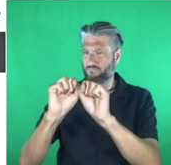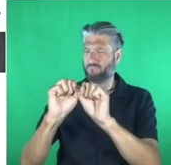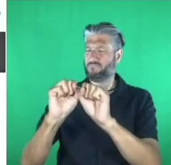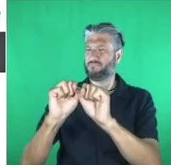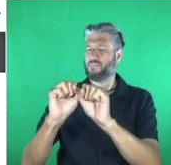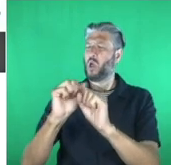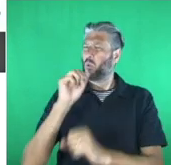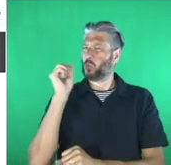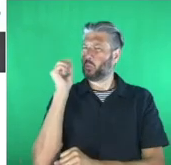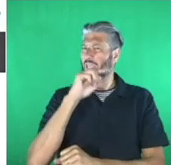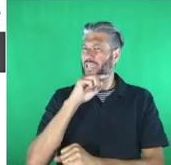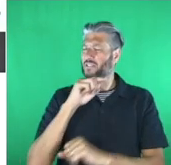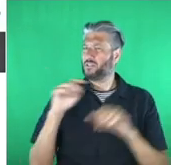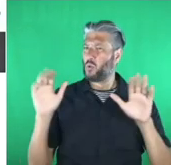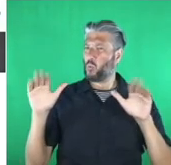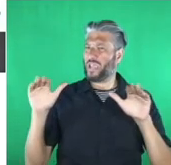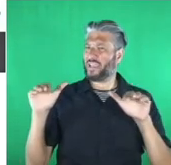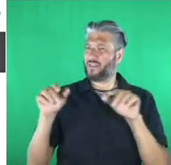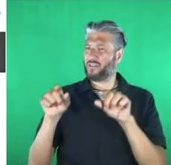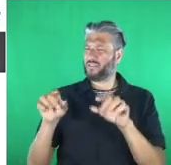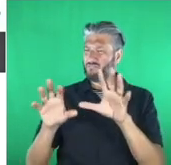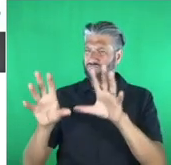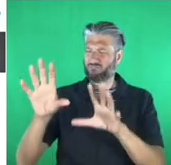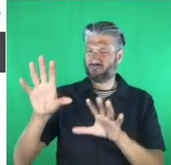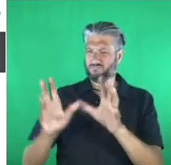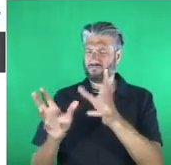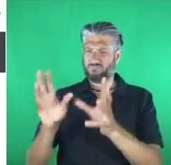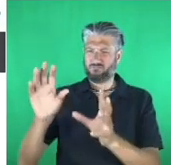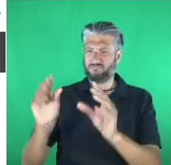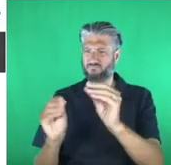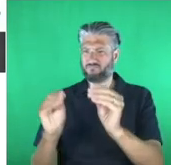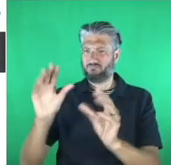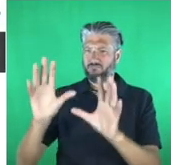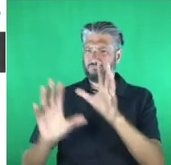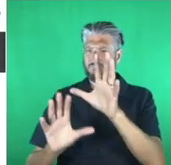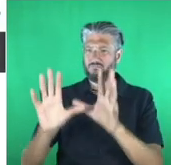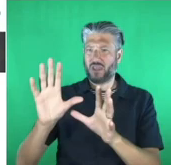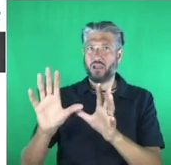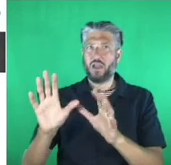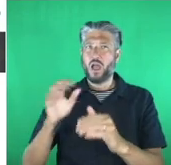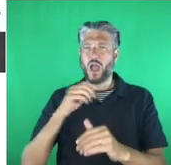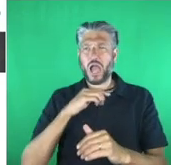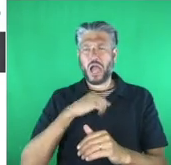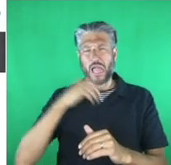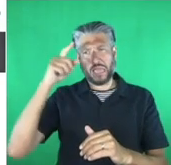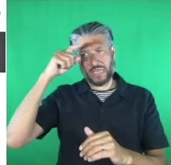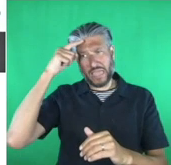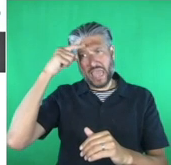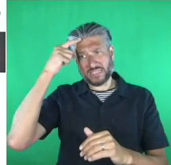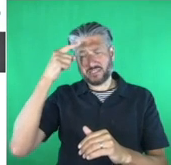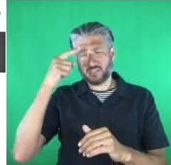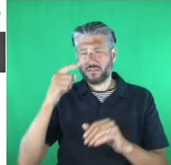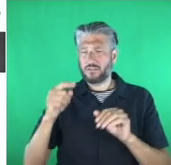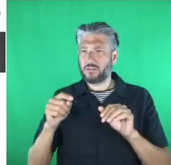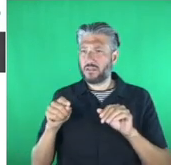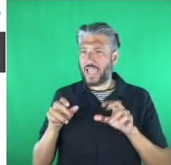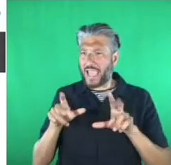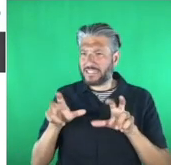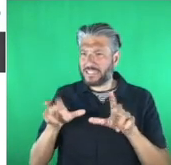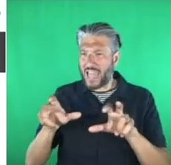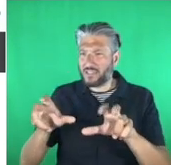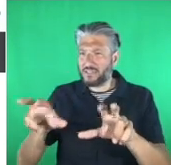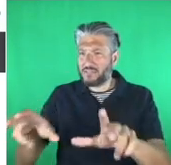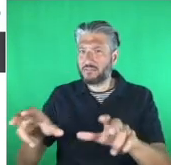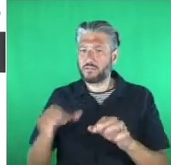wings. And then I'm guessing it's kind of insect or bug. There seem to be three